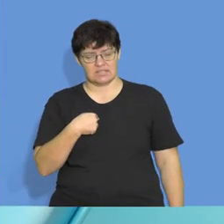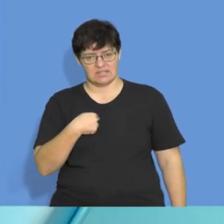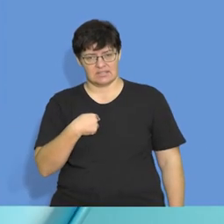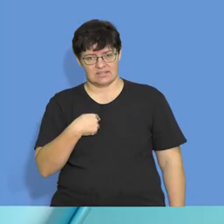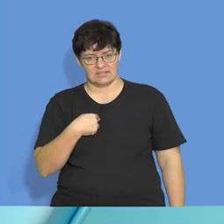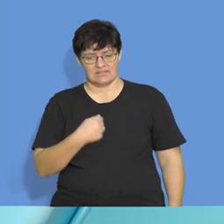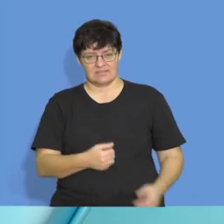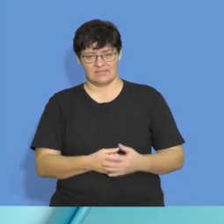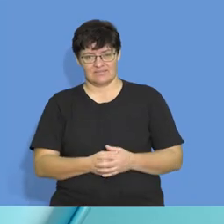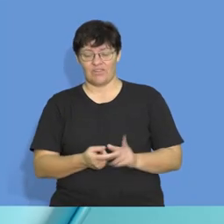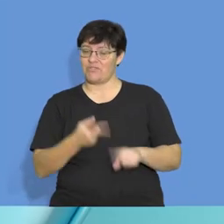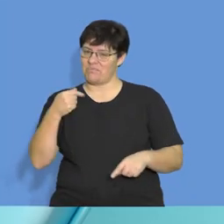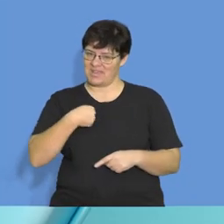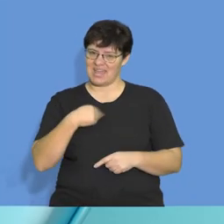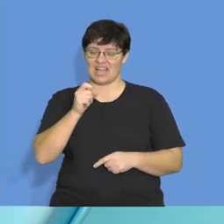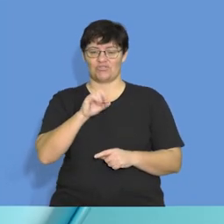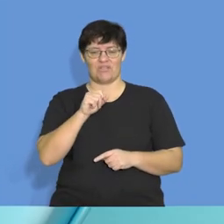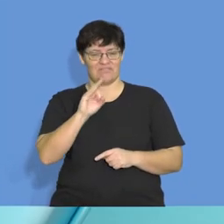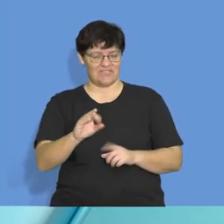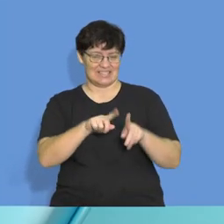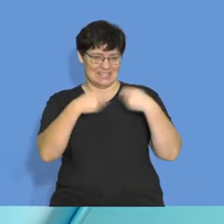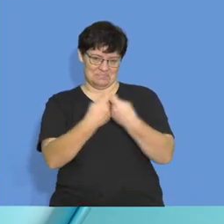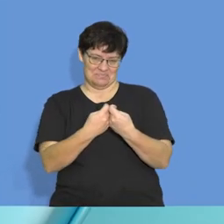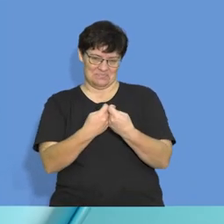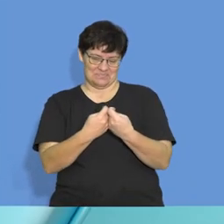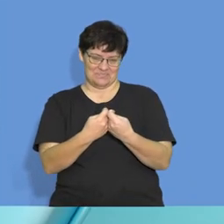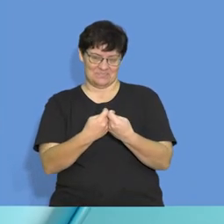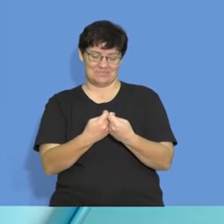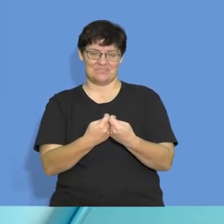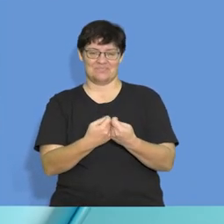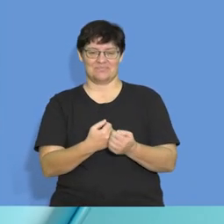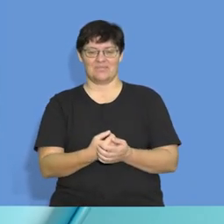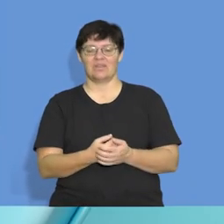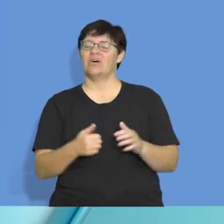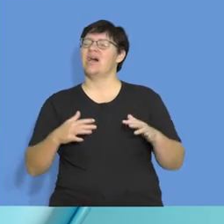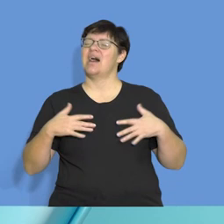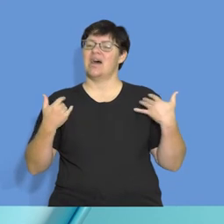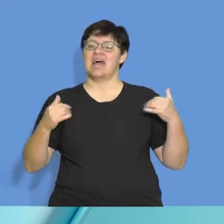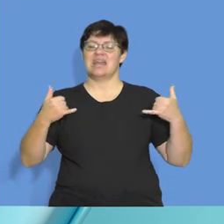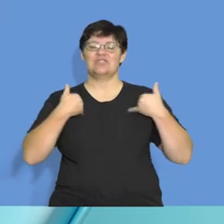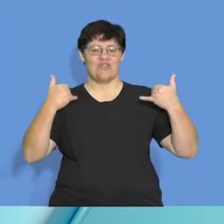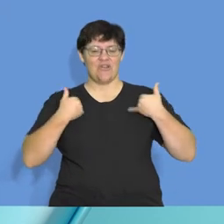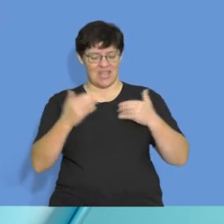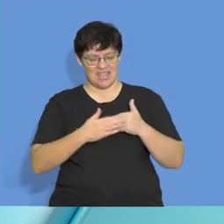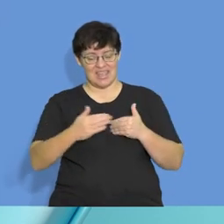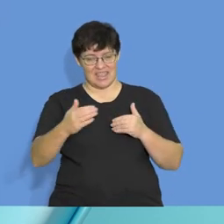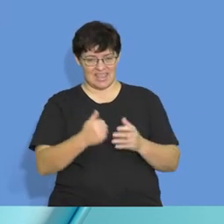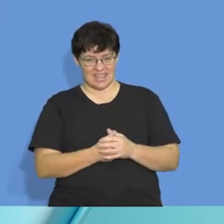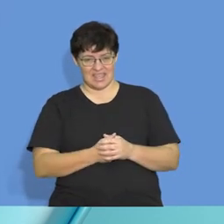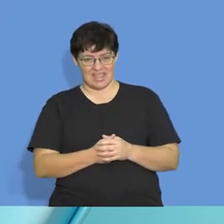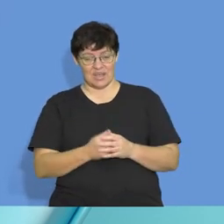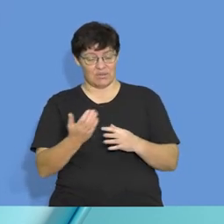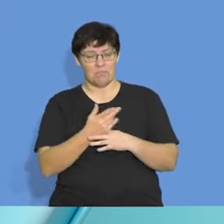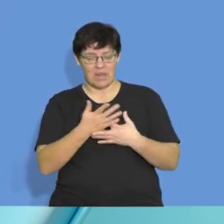From me, Ashraf Patel, and the team, have a good, good break, but practice your accounting.